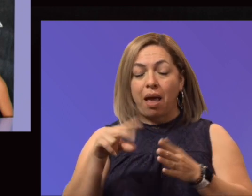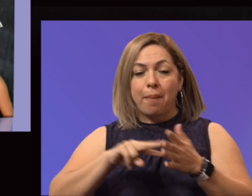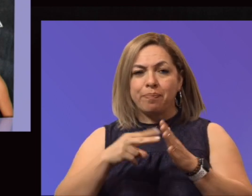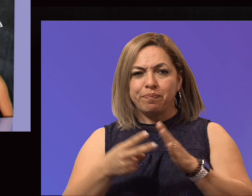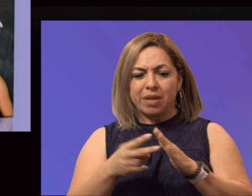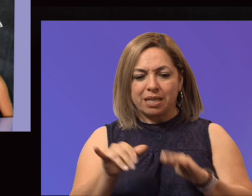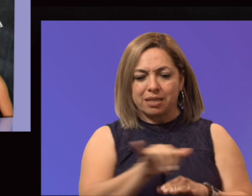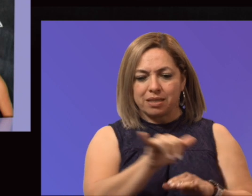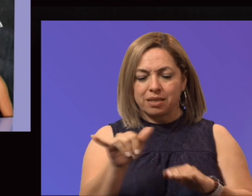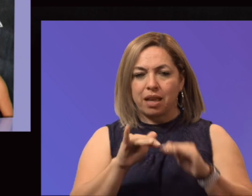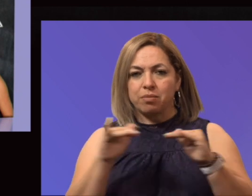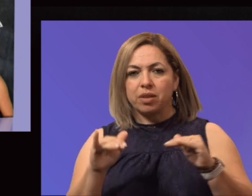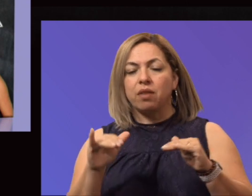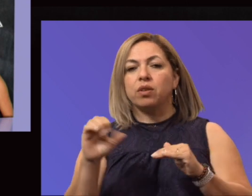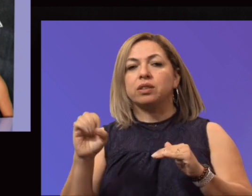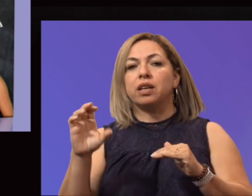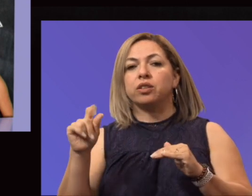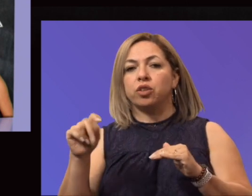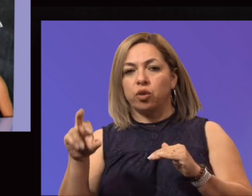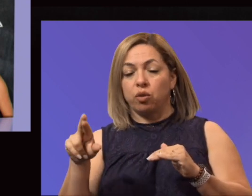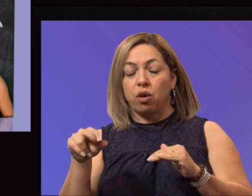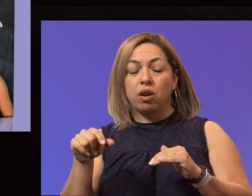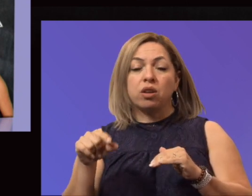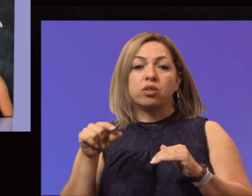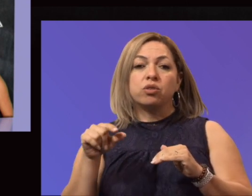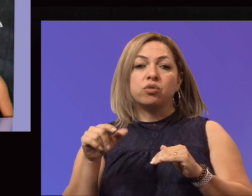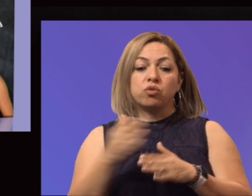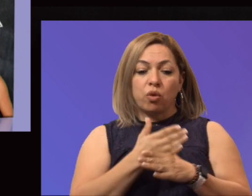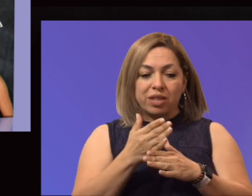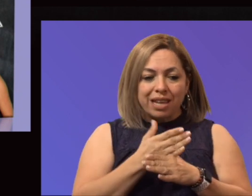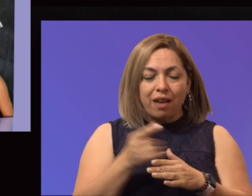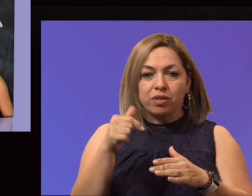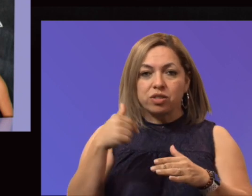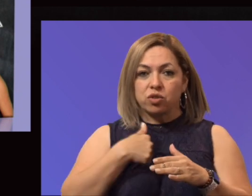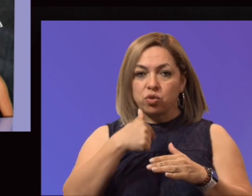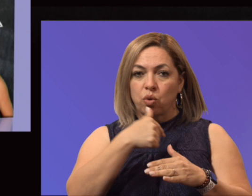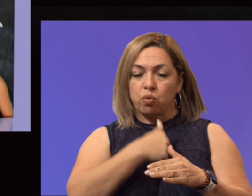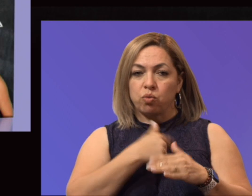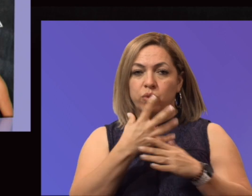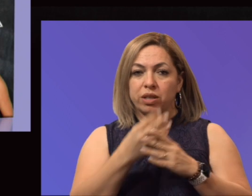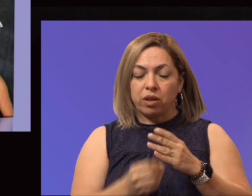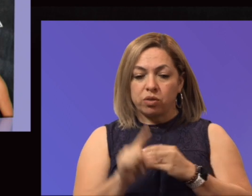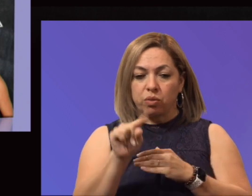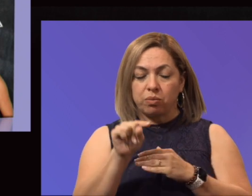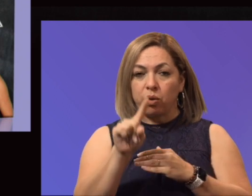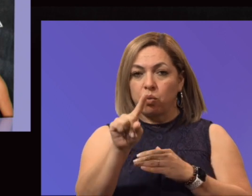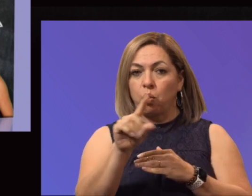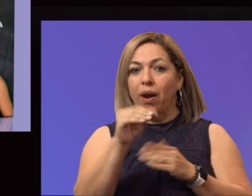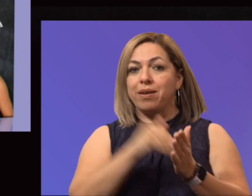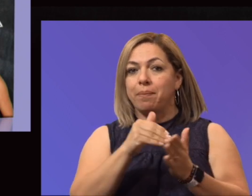based on where you were compared to the average. And so, as a result, we lost about $1.1 million. Had we looked at